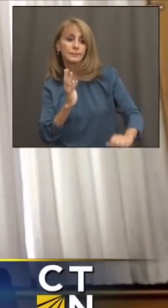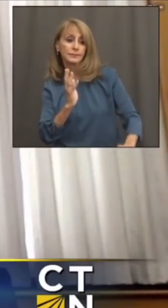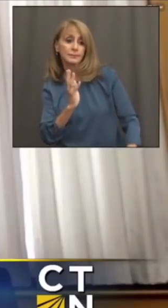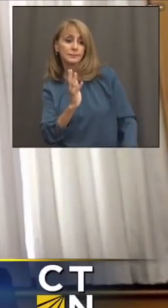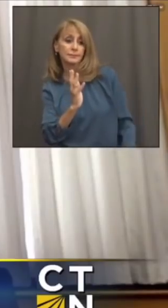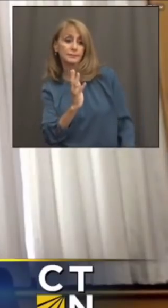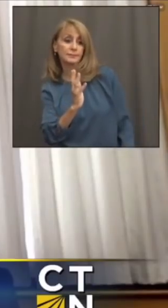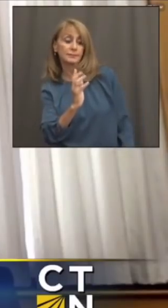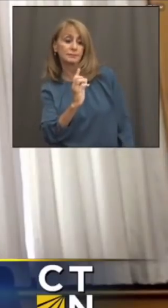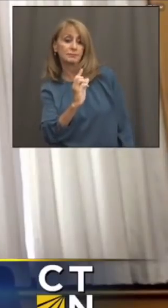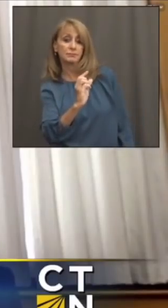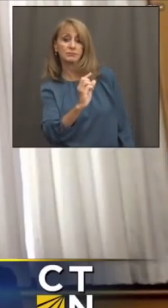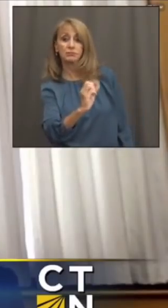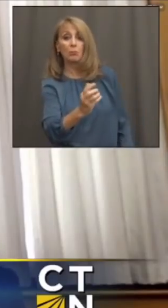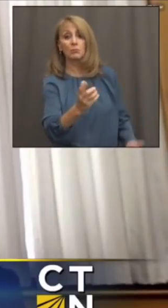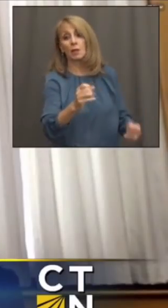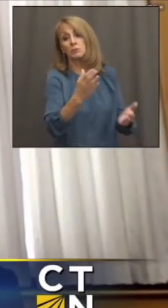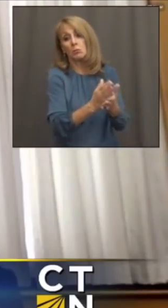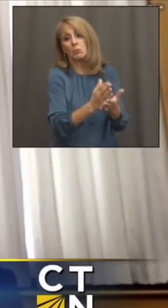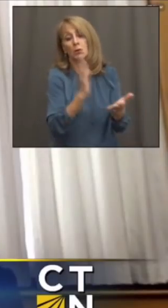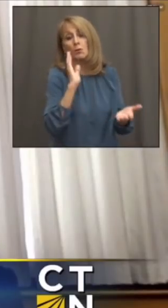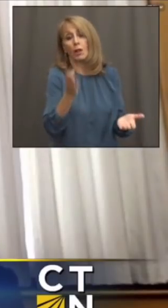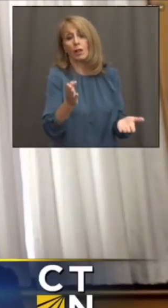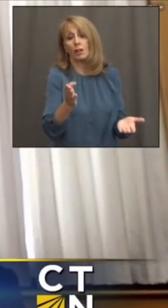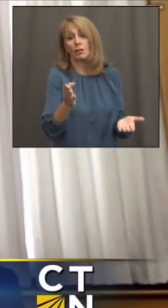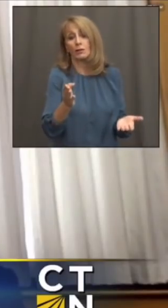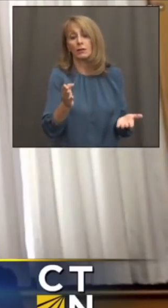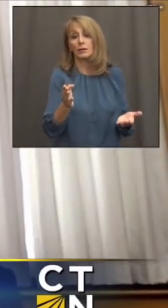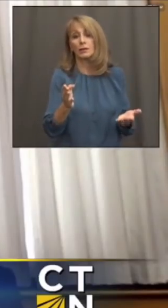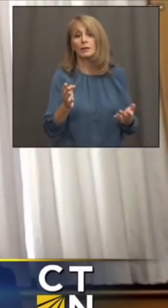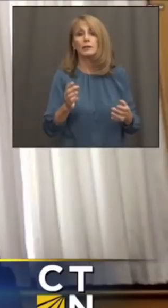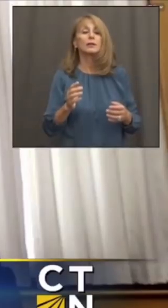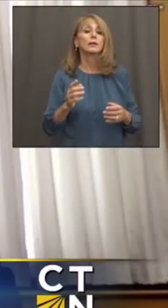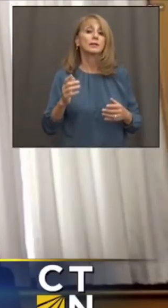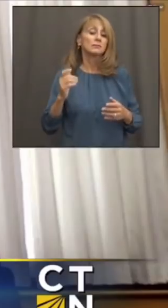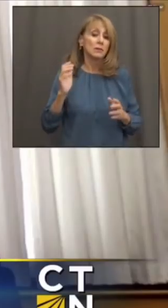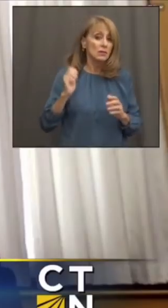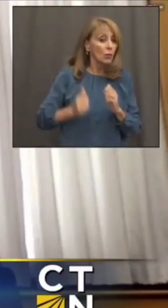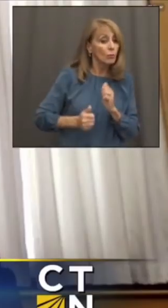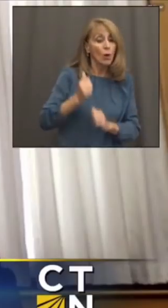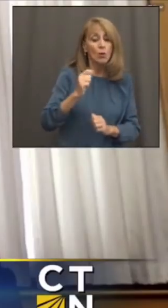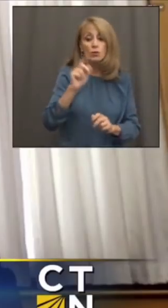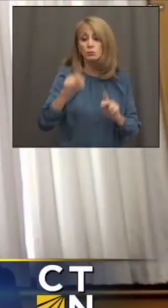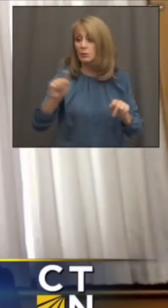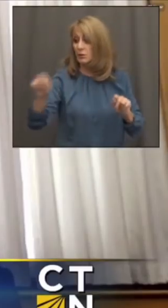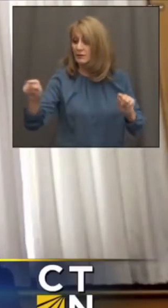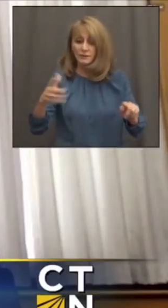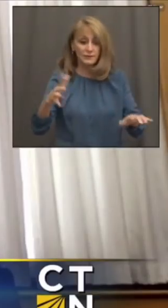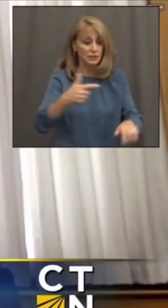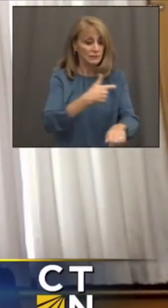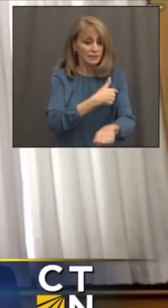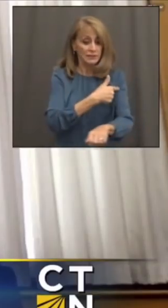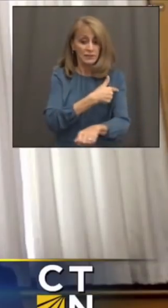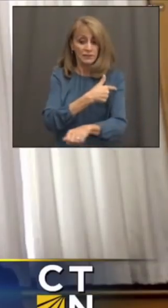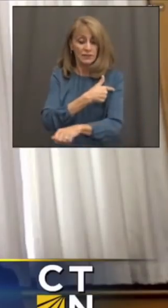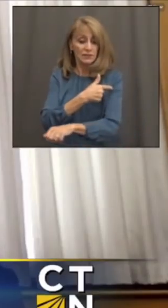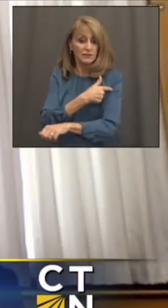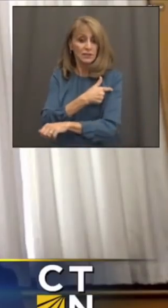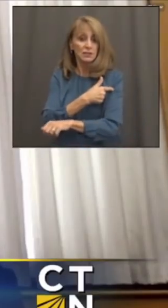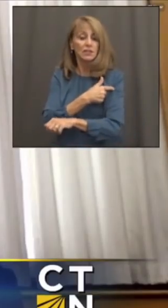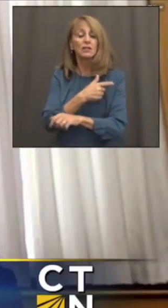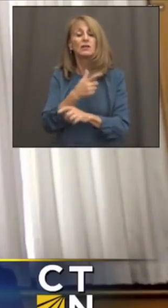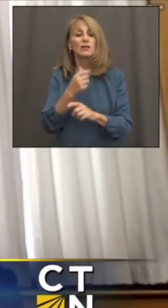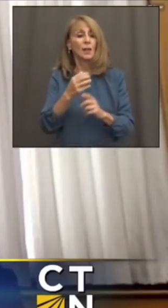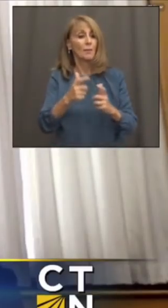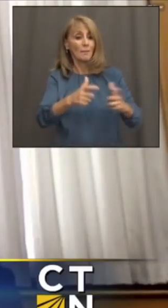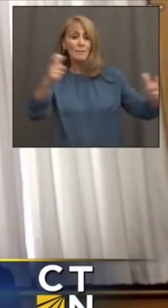demand starts to wane. And frankly, as more and more of the remaining challenge and opportunity to get people vaccinated will happen on a smaller